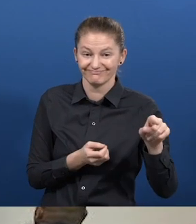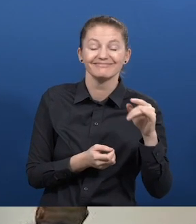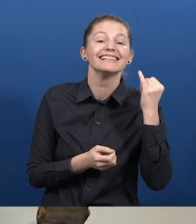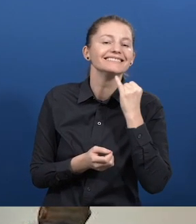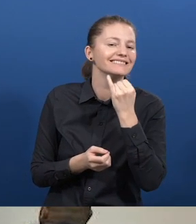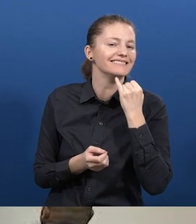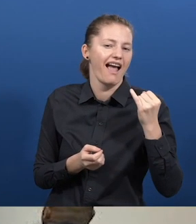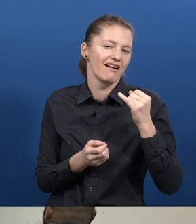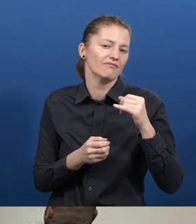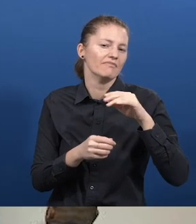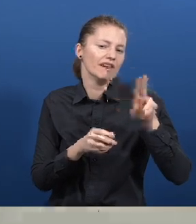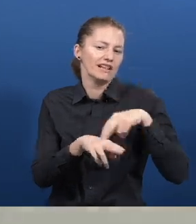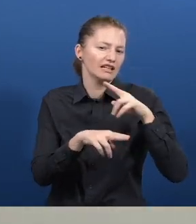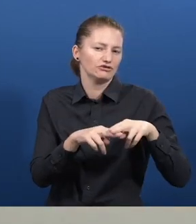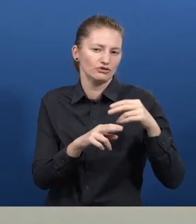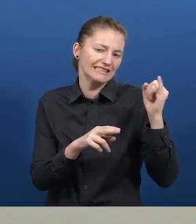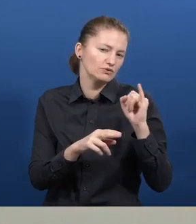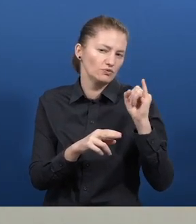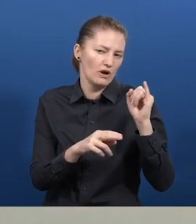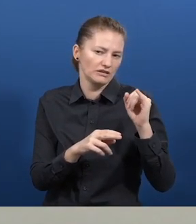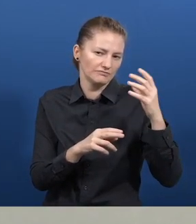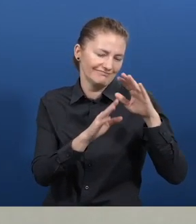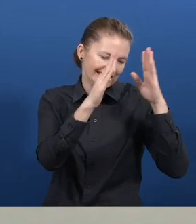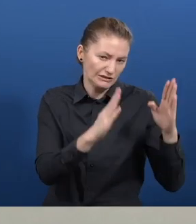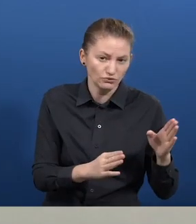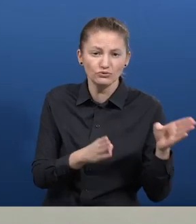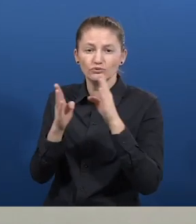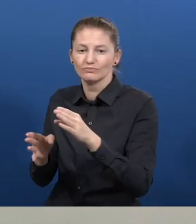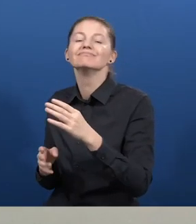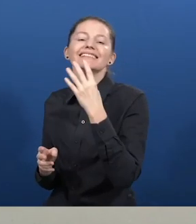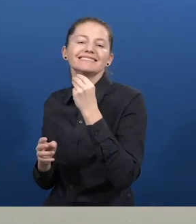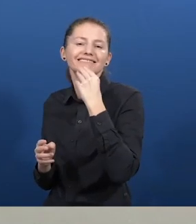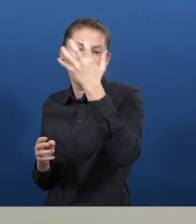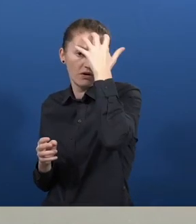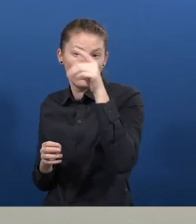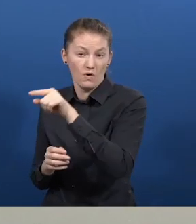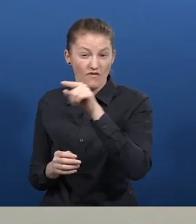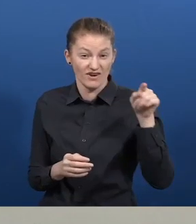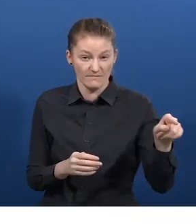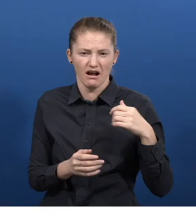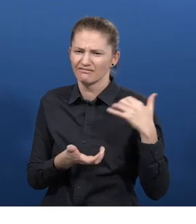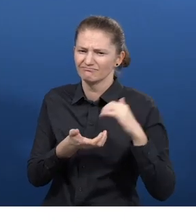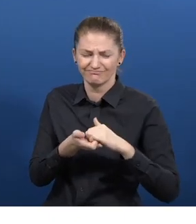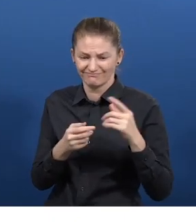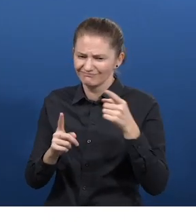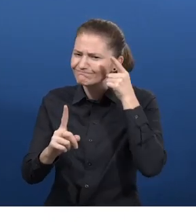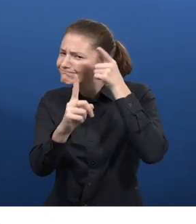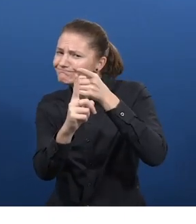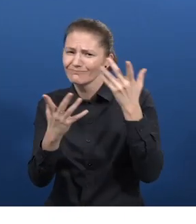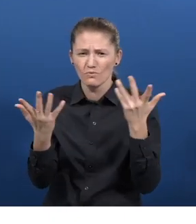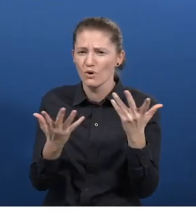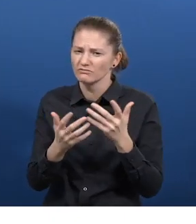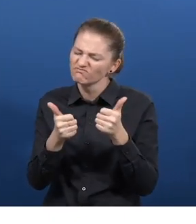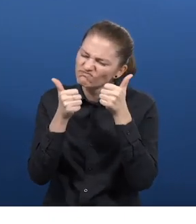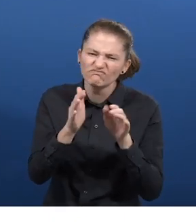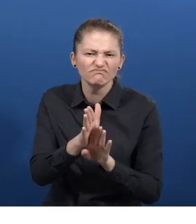How does TAP work? The financing of the program is based on a deep partnership with Israel's National